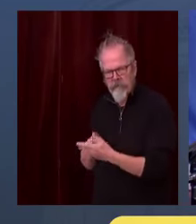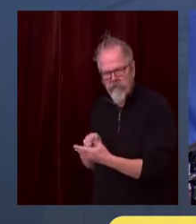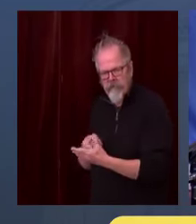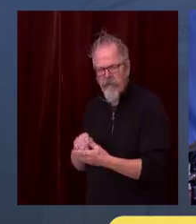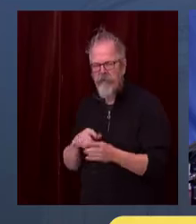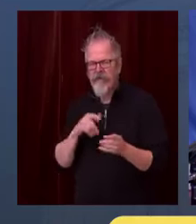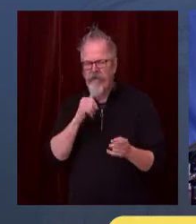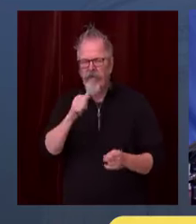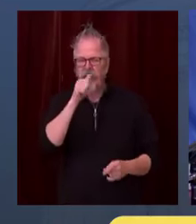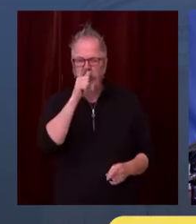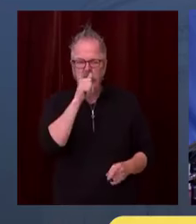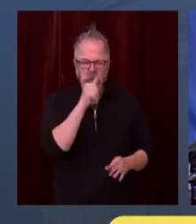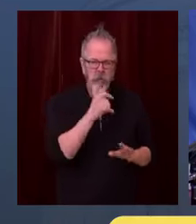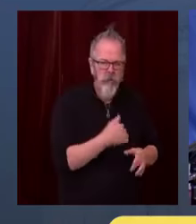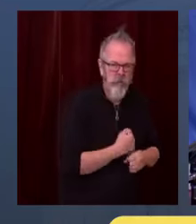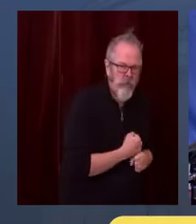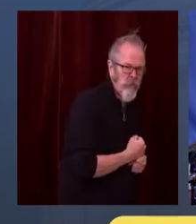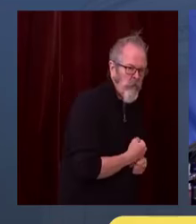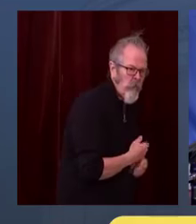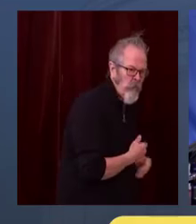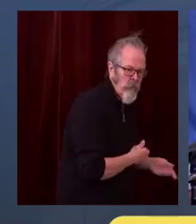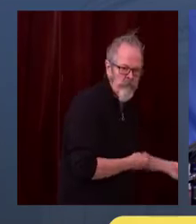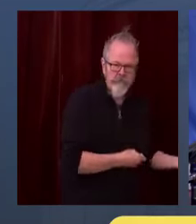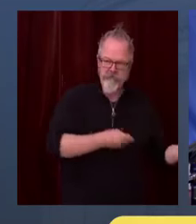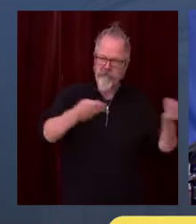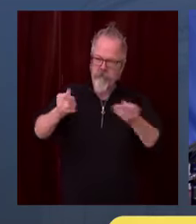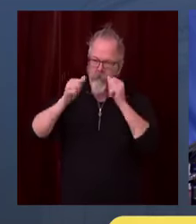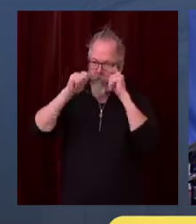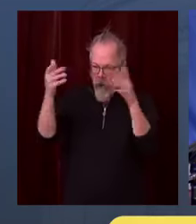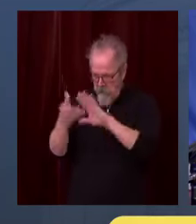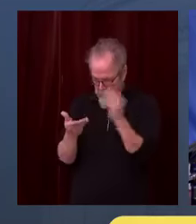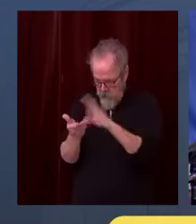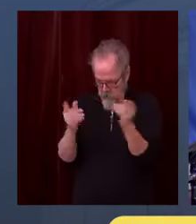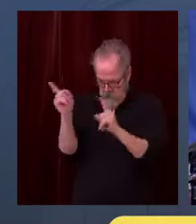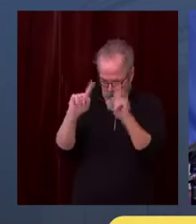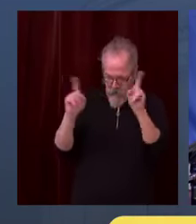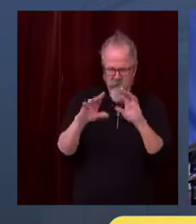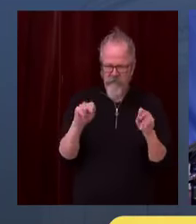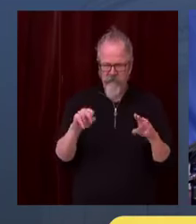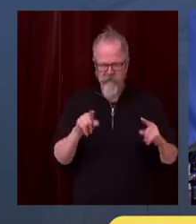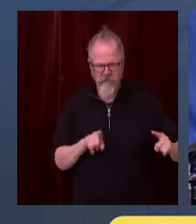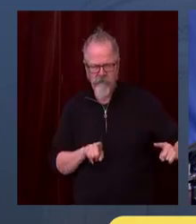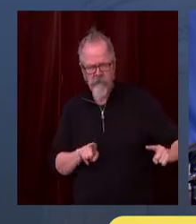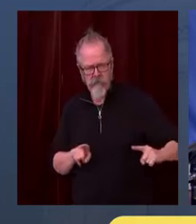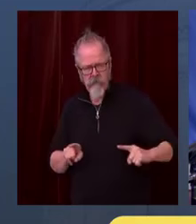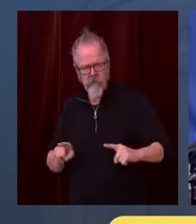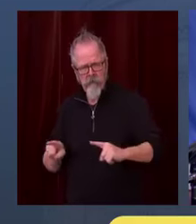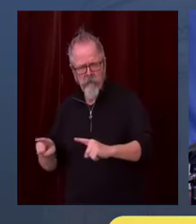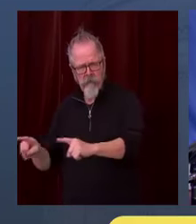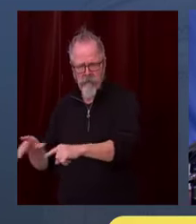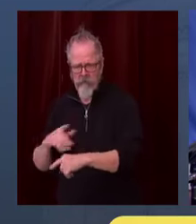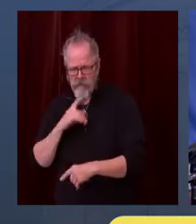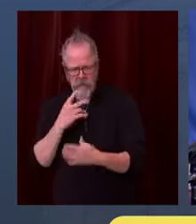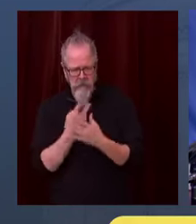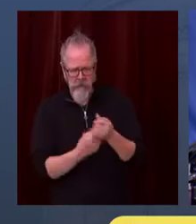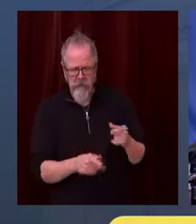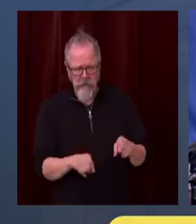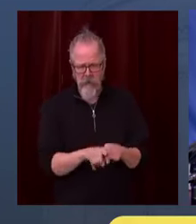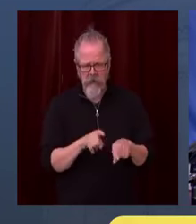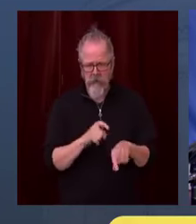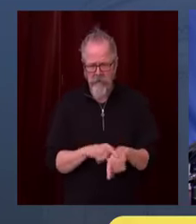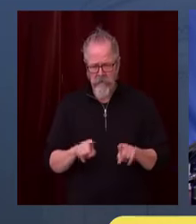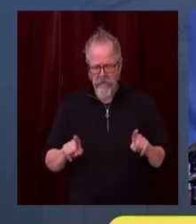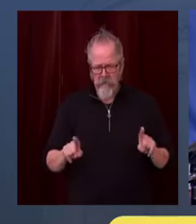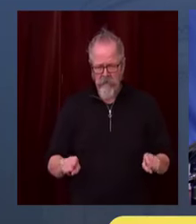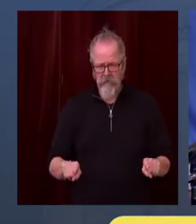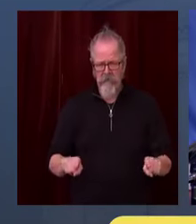within hours or a couple days. I'm confident of that. As far as the vaccine distribution system, there is a whole